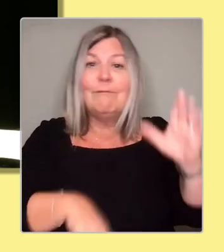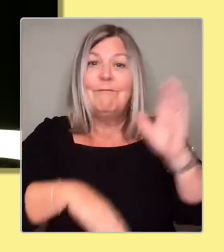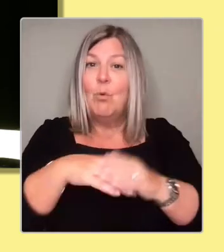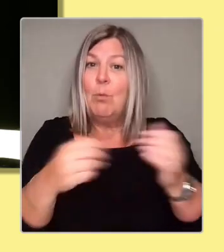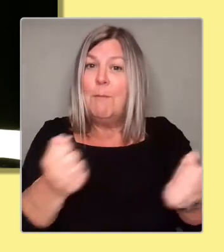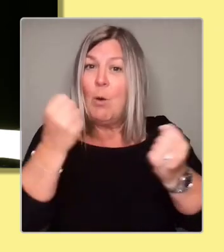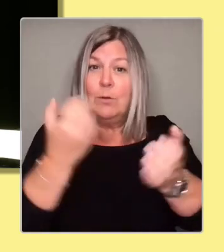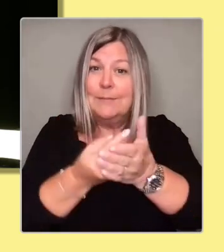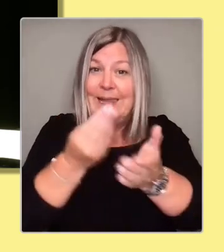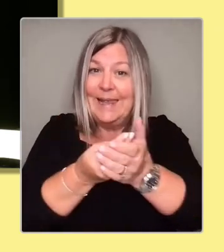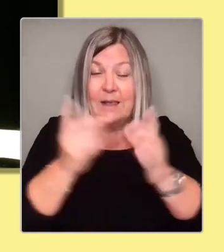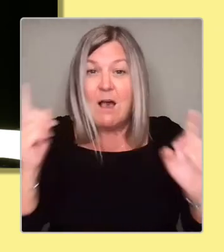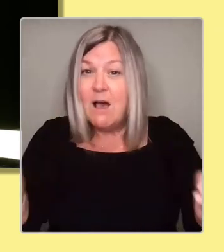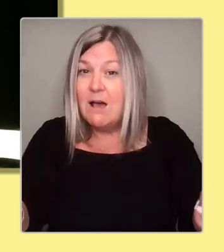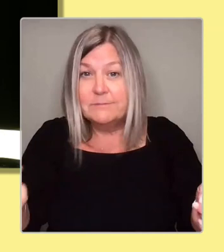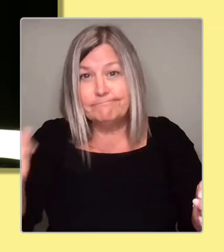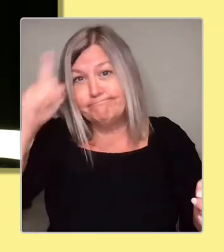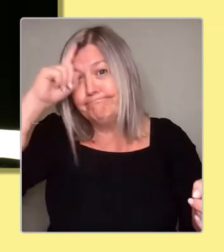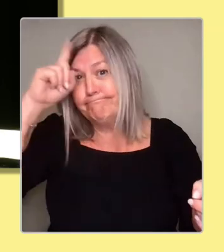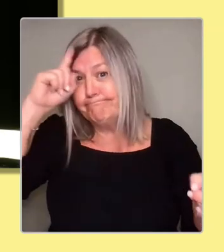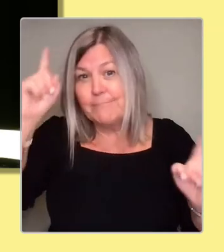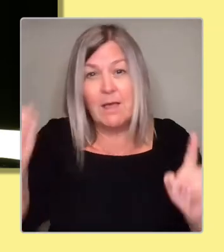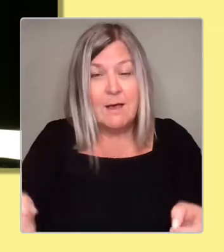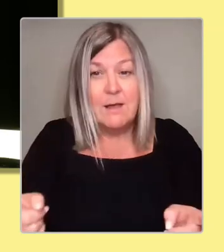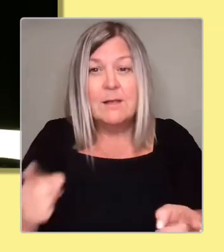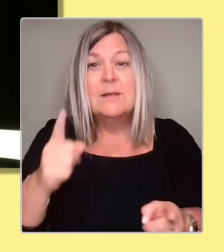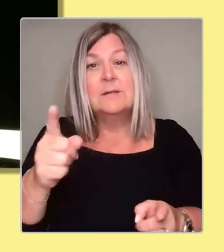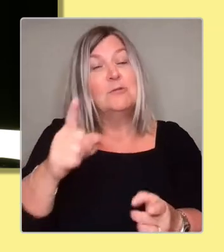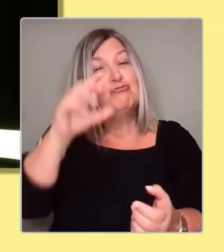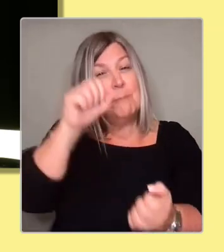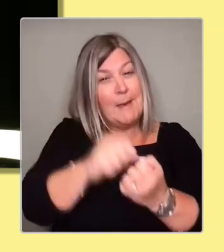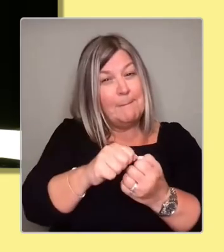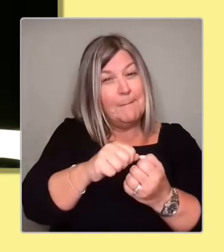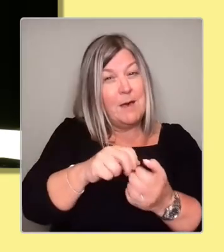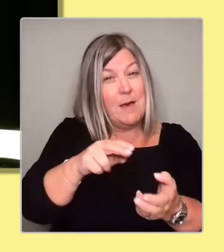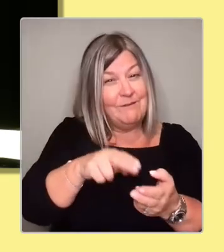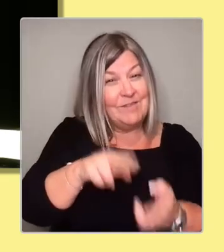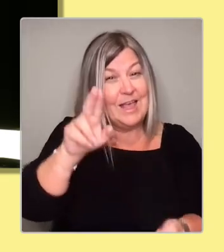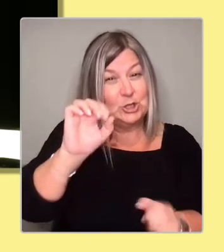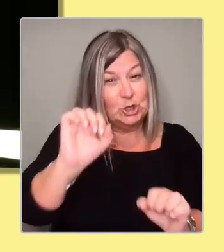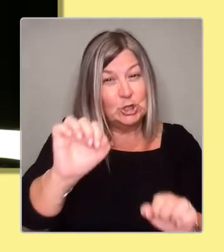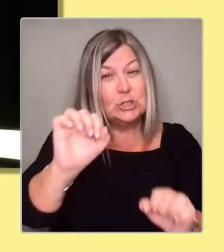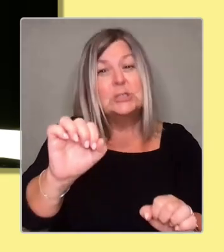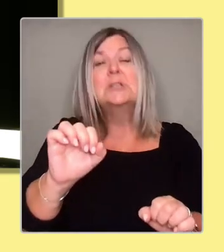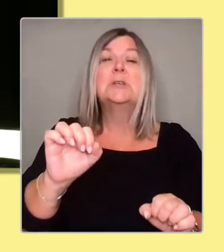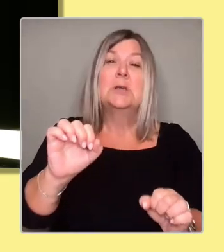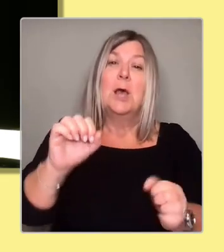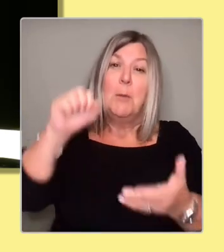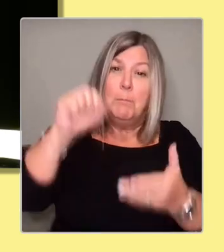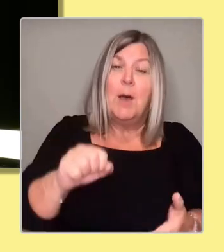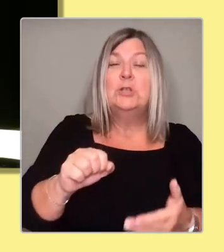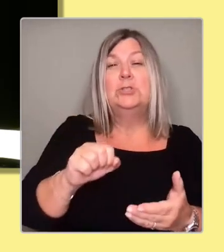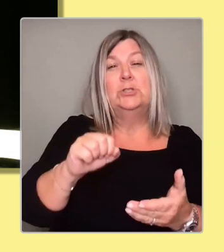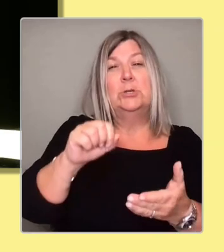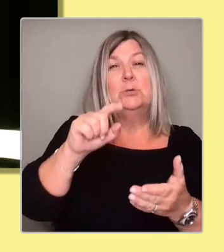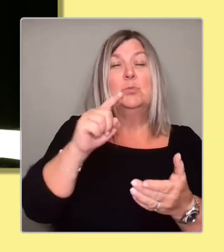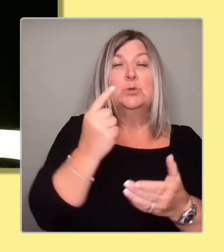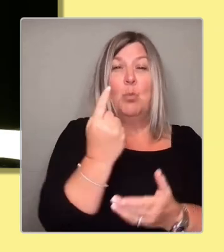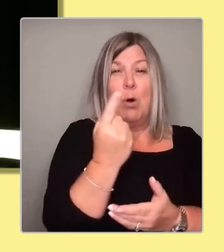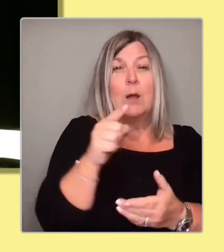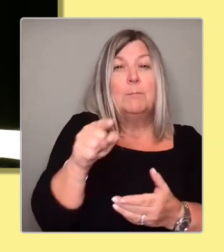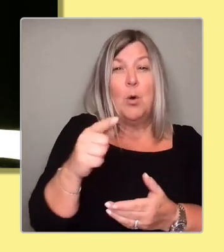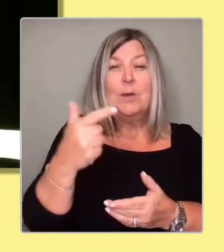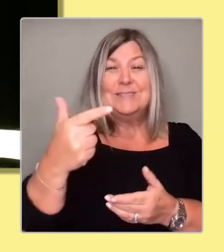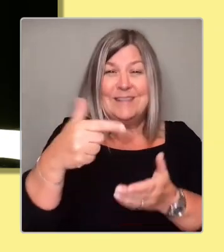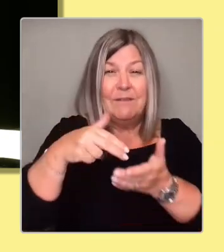inflation, our budget was worth 1.7 billion pounds less. 1.7. Think what we